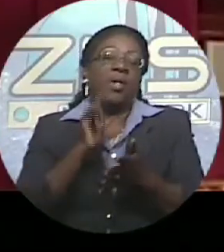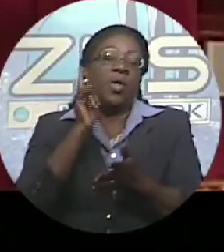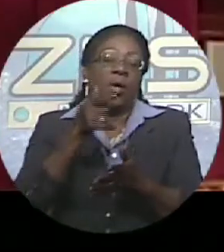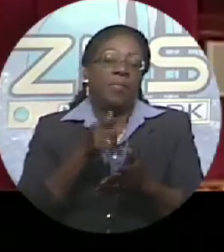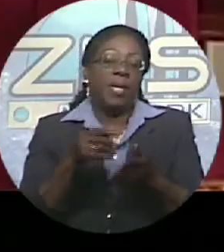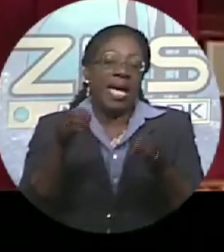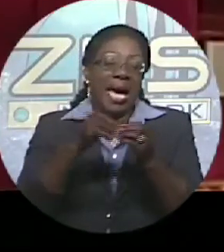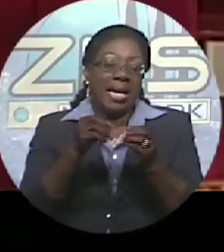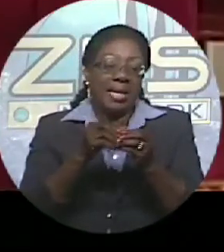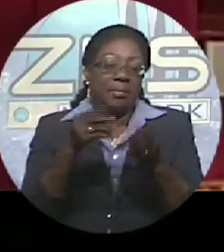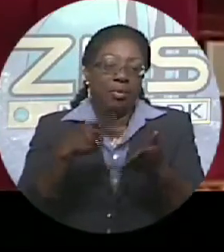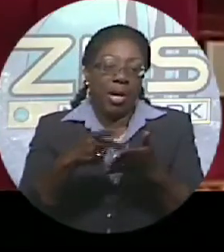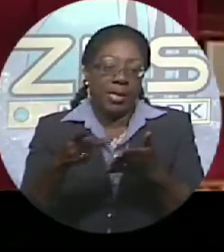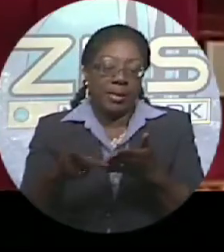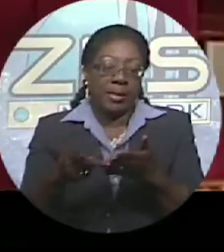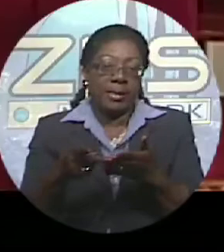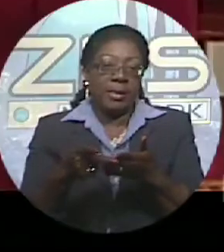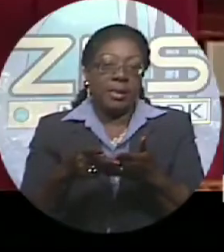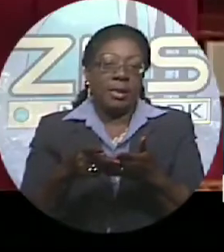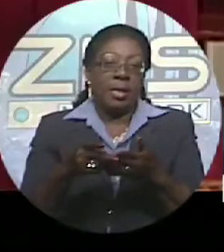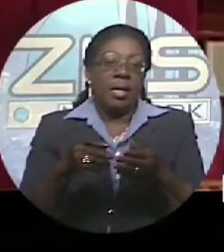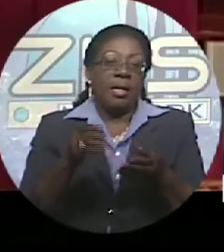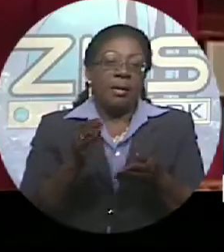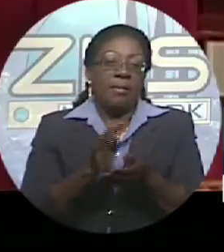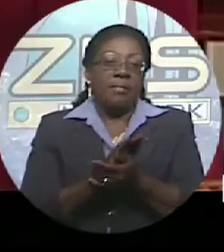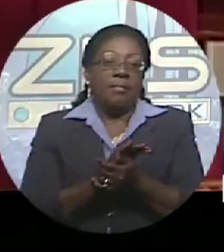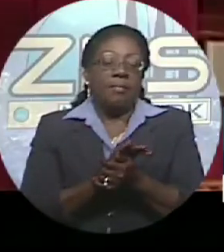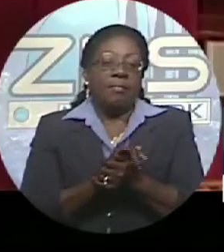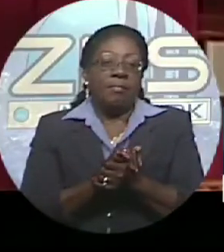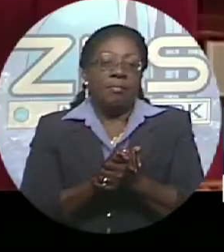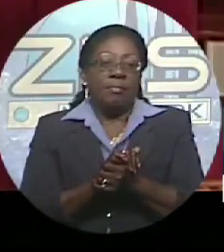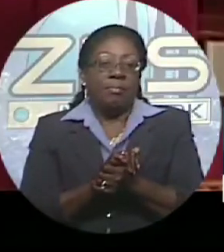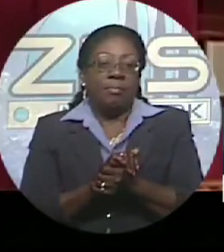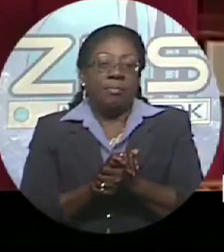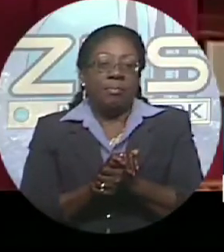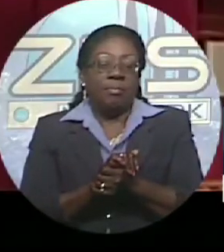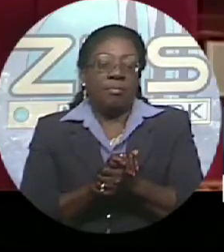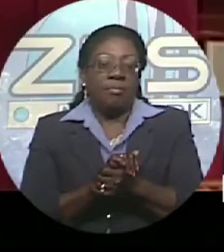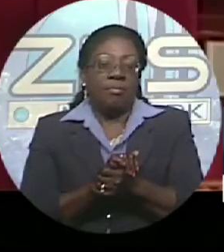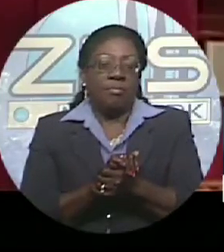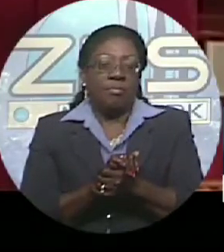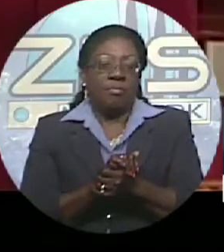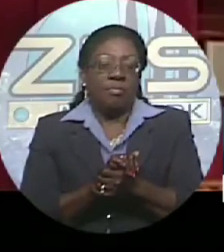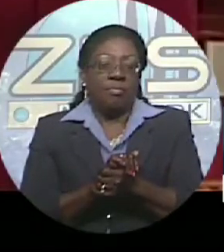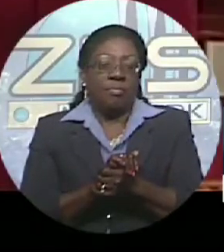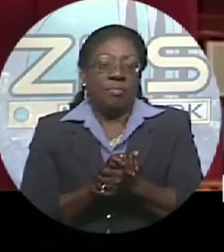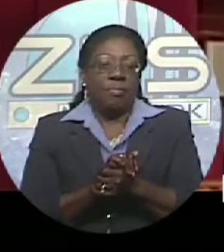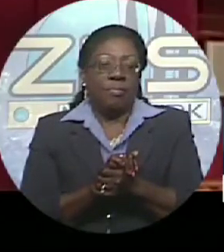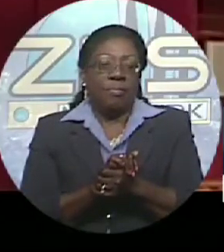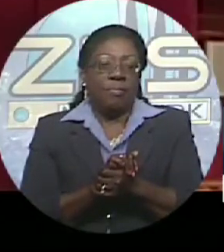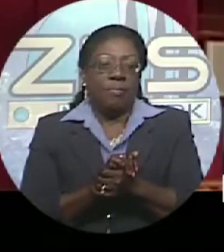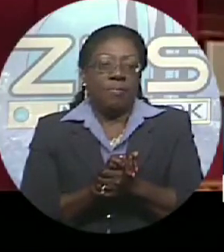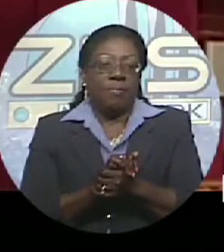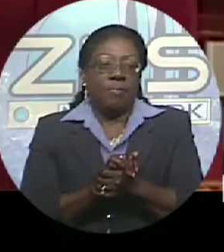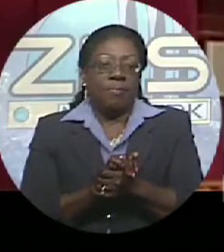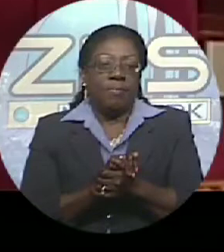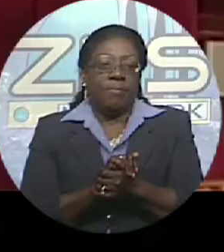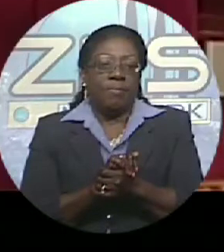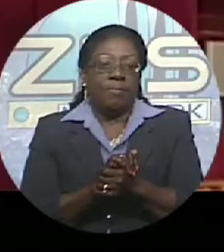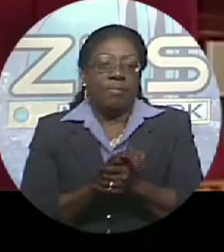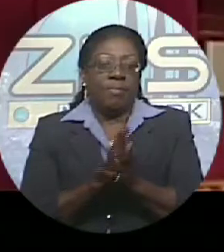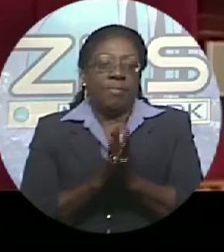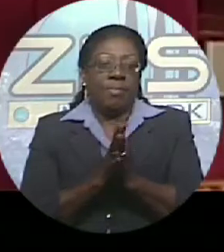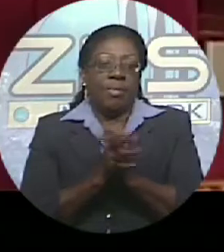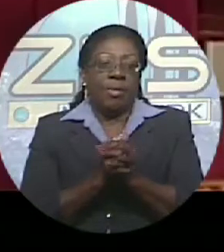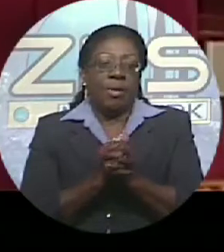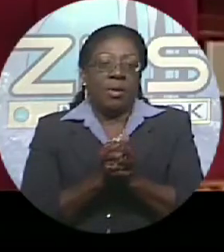pork, mutton. Seafood will be exempted. Bread, rice, grits. All of these things Bahamians consume